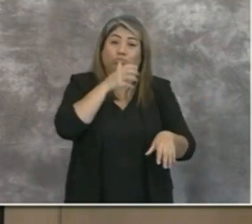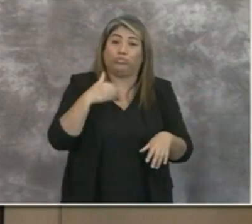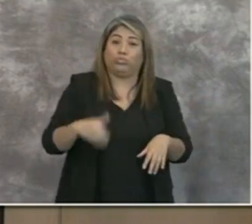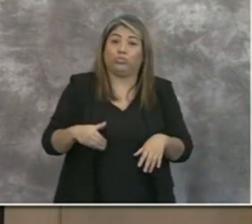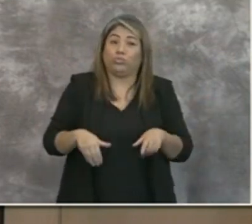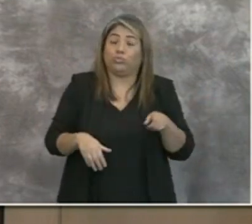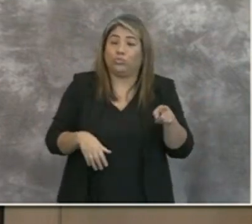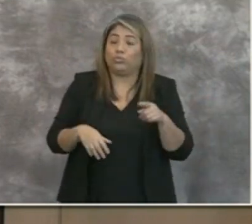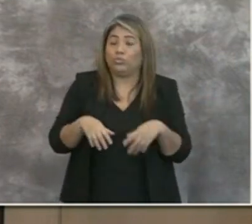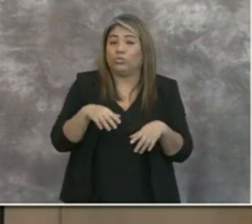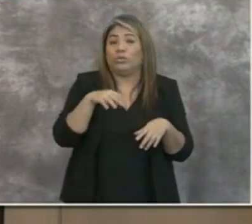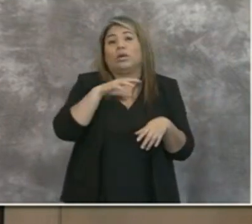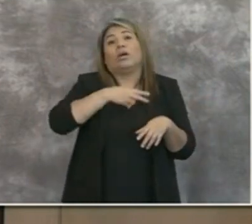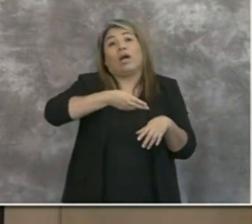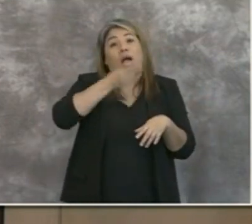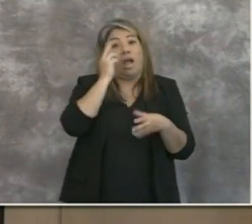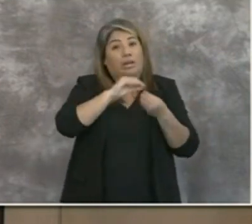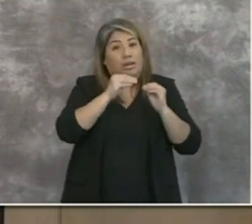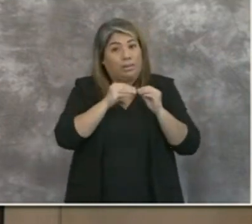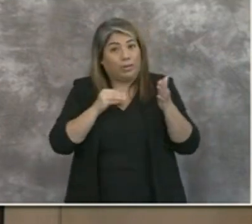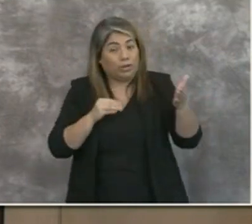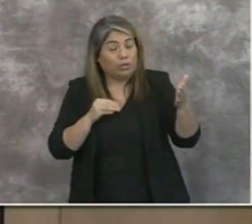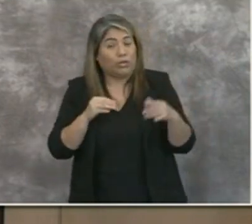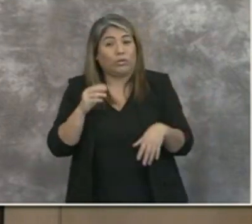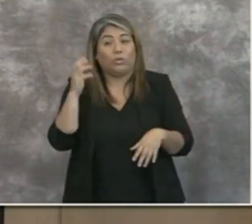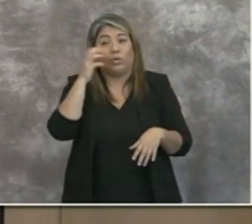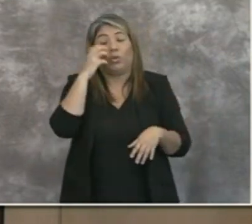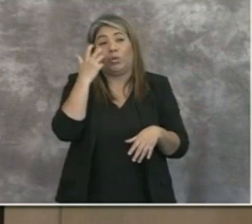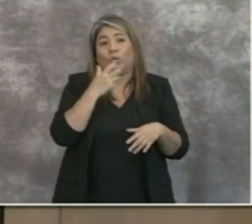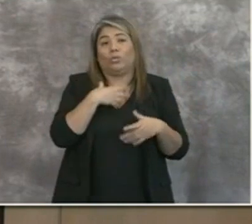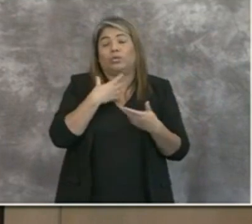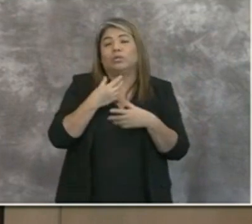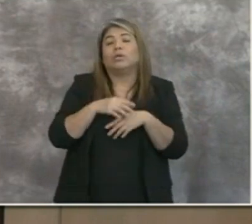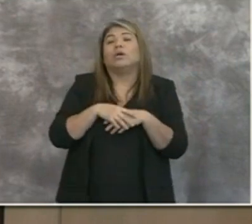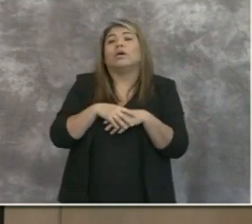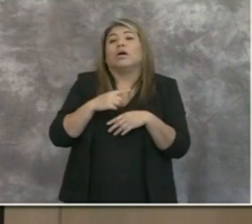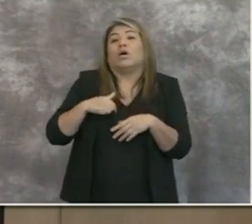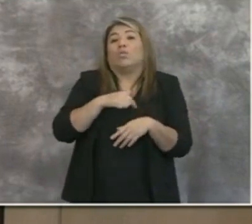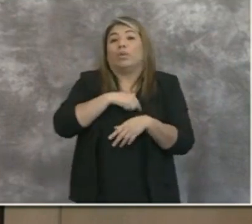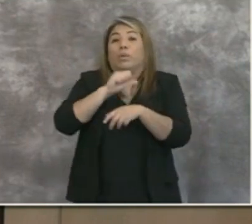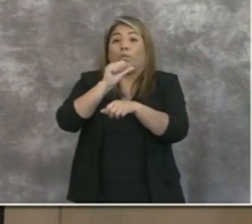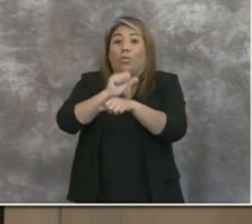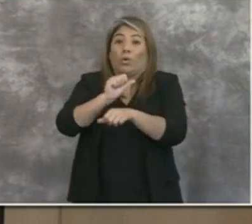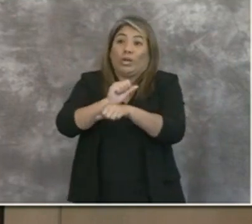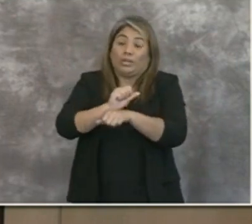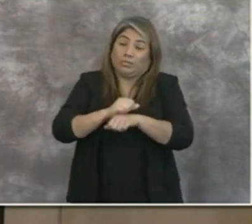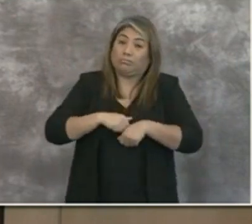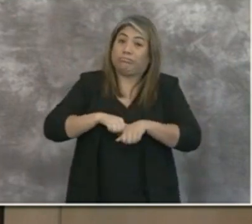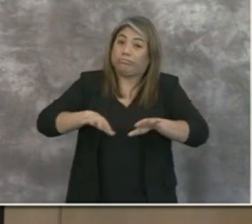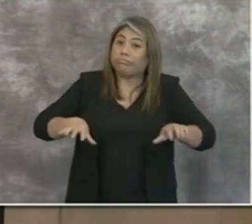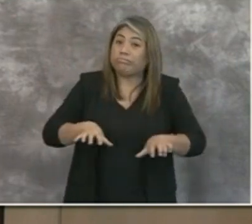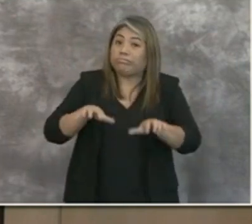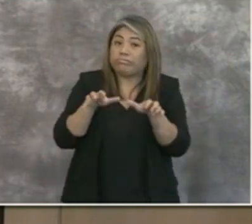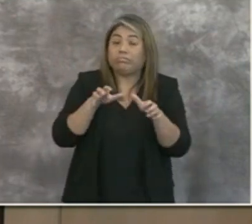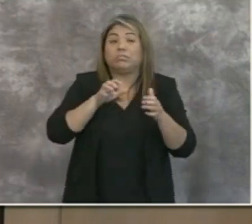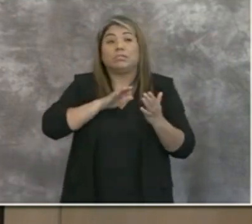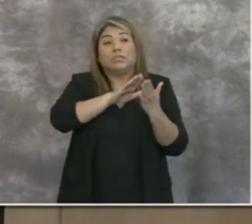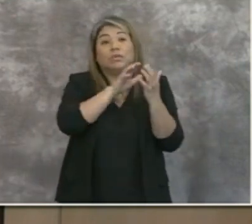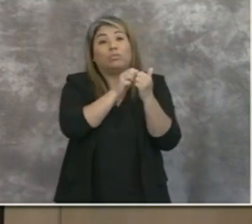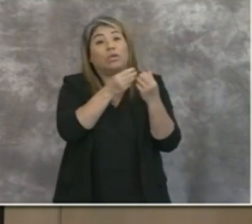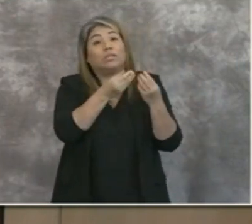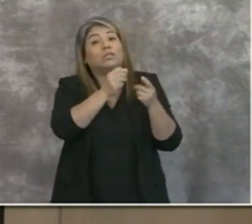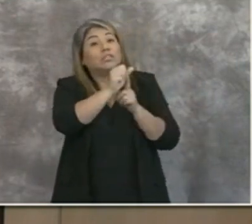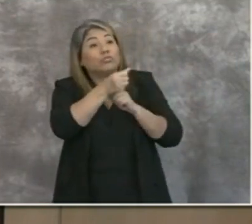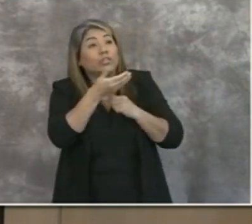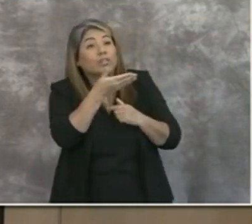and the number of cases there is certainly the largest in the region. We've been working diligently to address the situation there